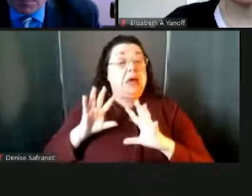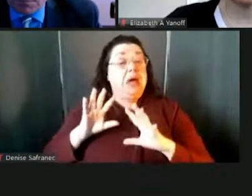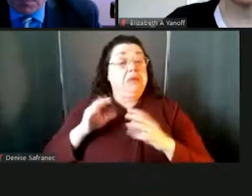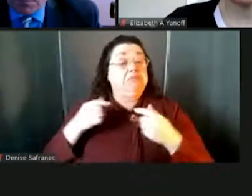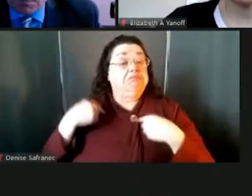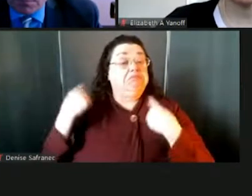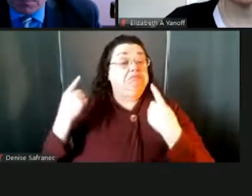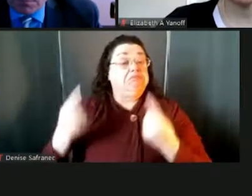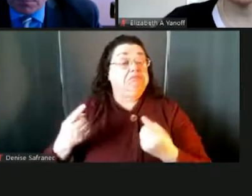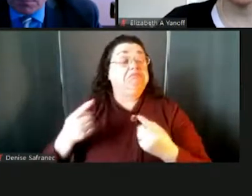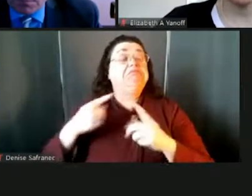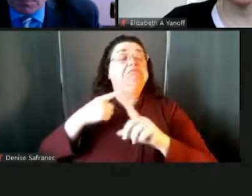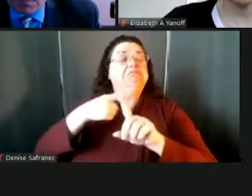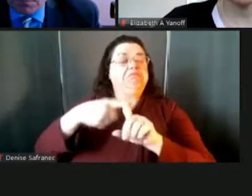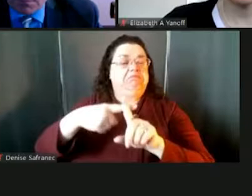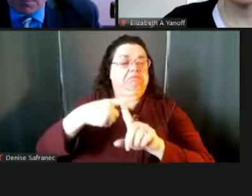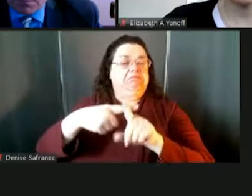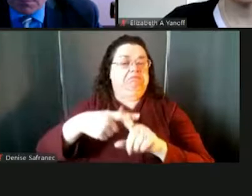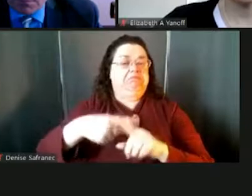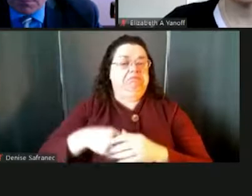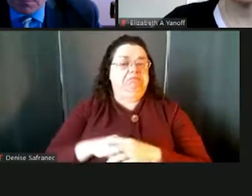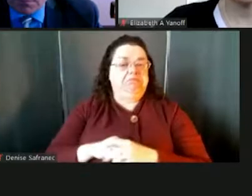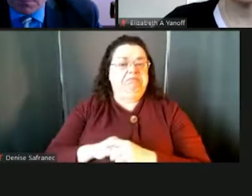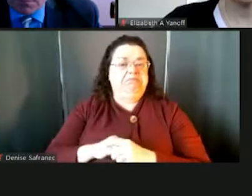that's one of the ways that we're going to address that.